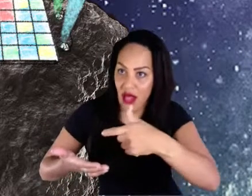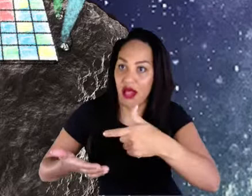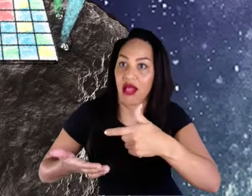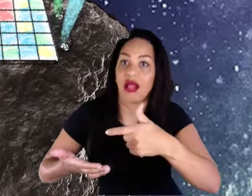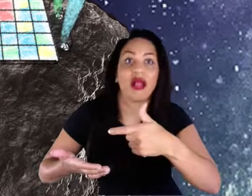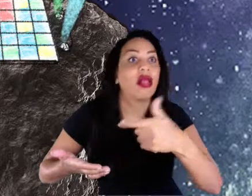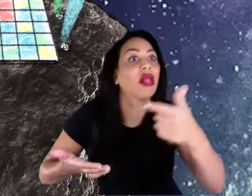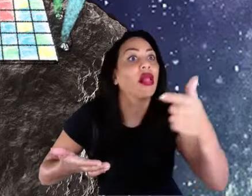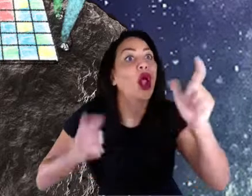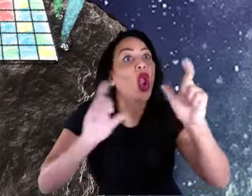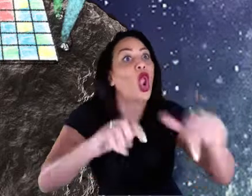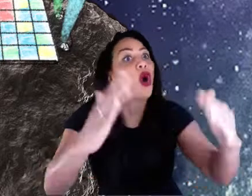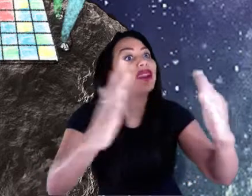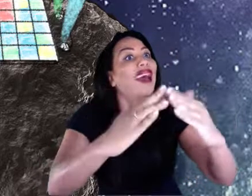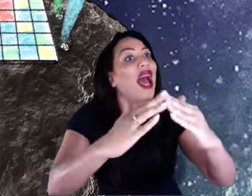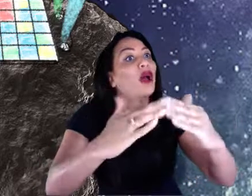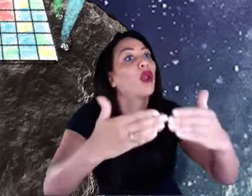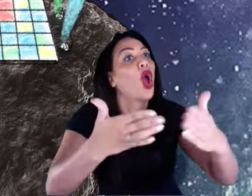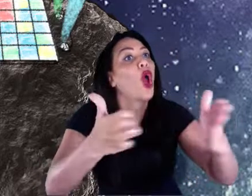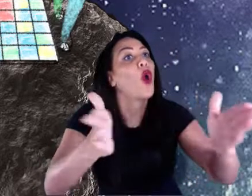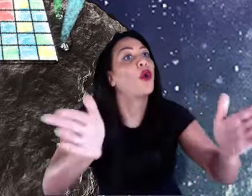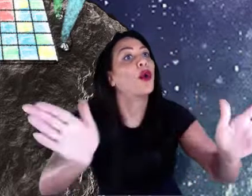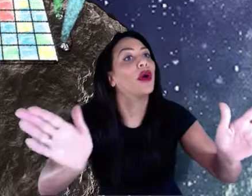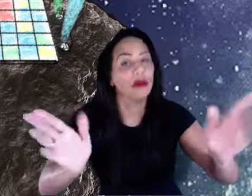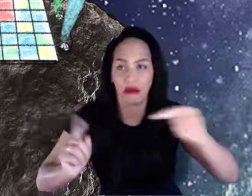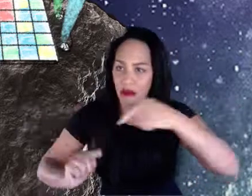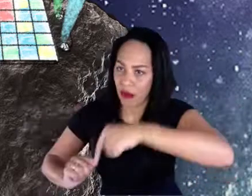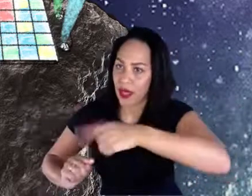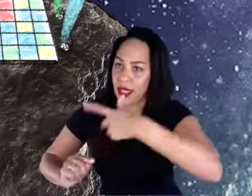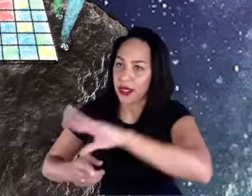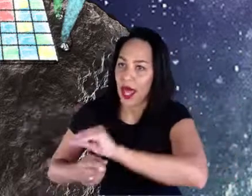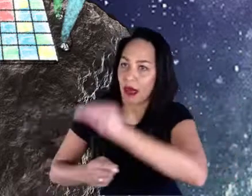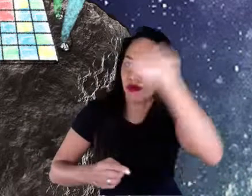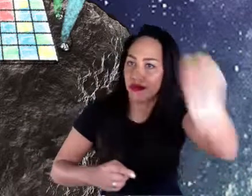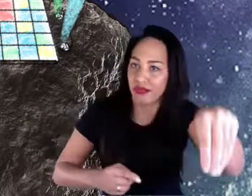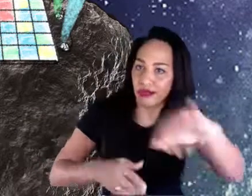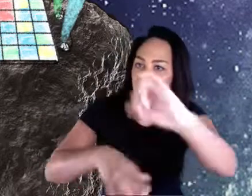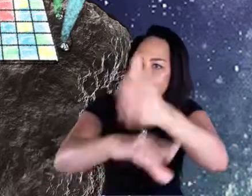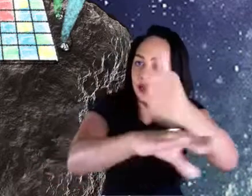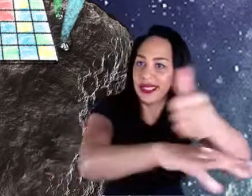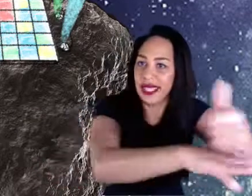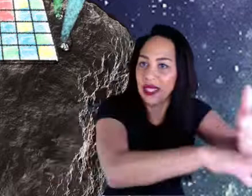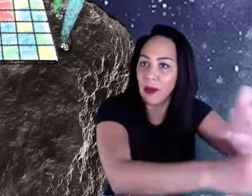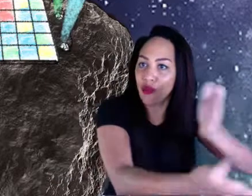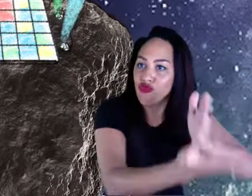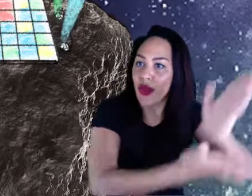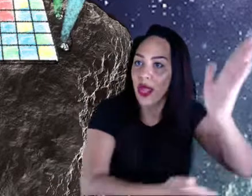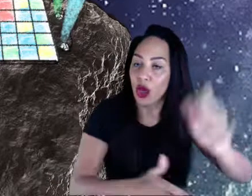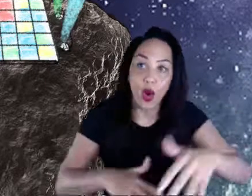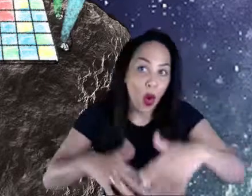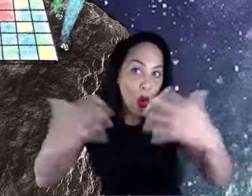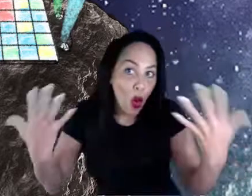in theatres and so on. And that this is another kind of way of accessing what we do.